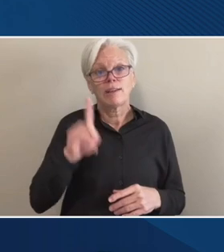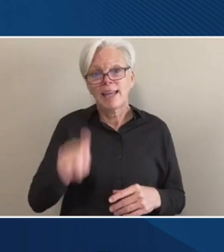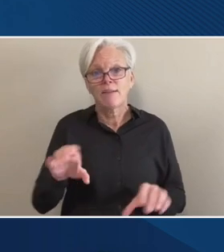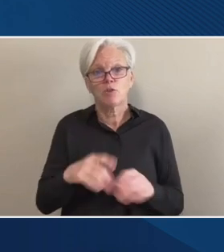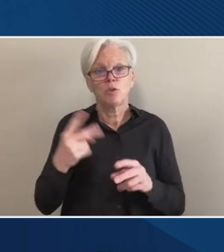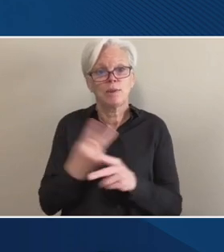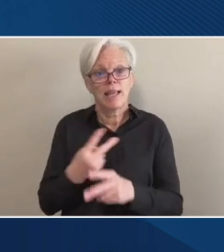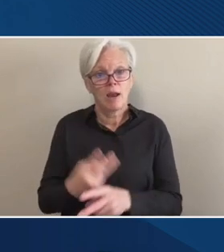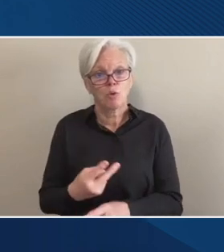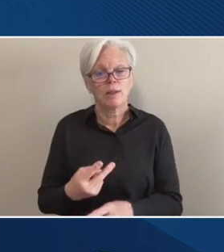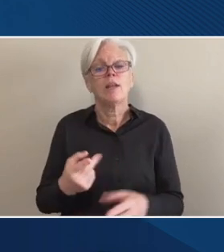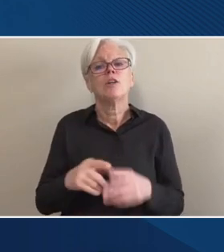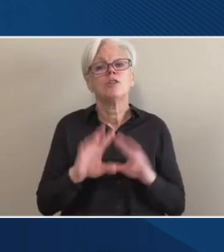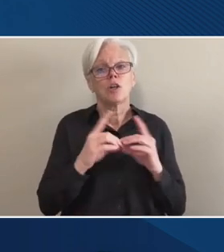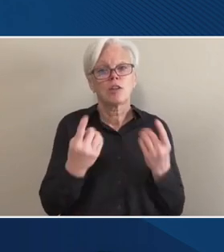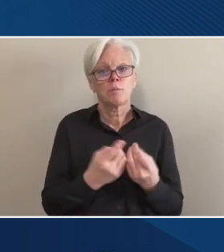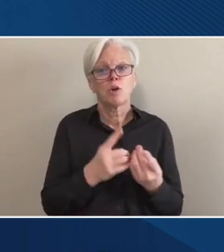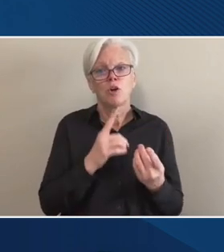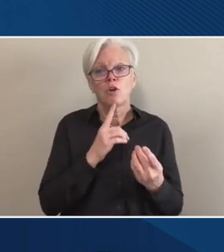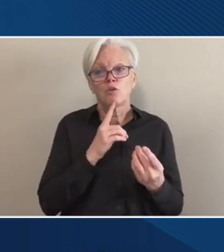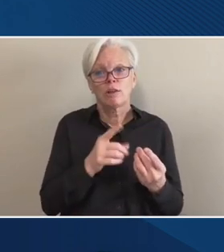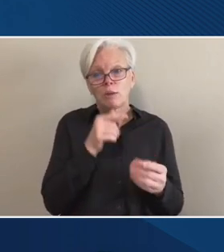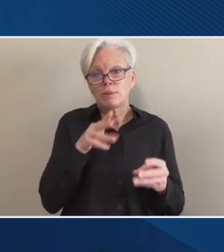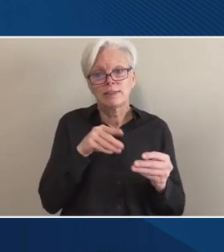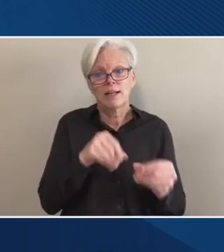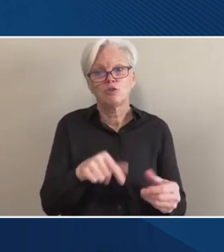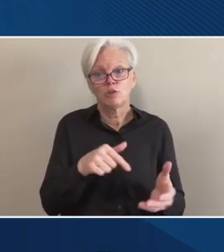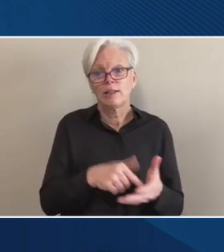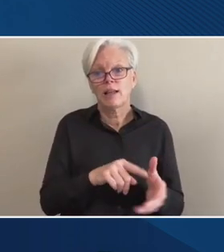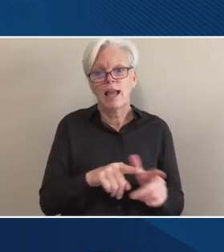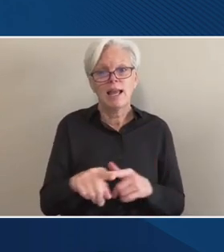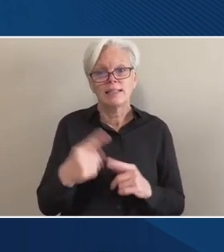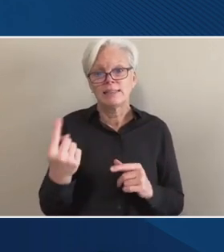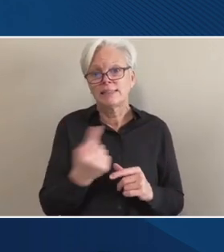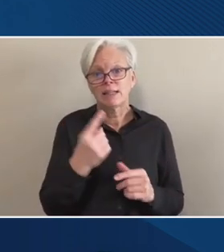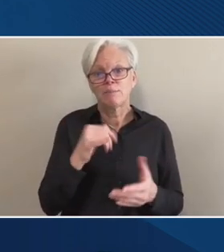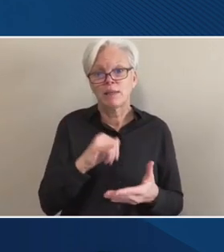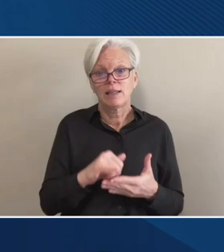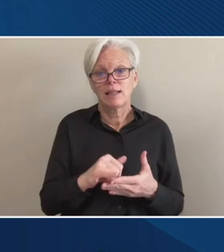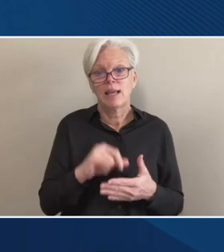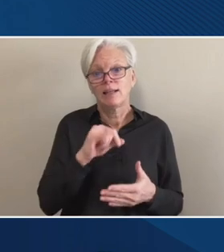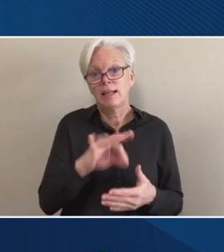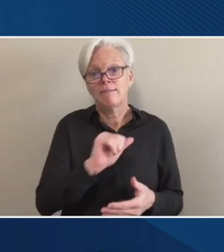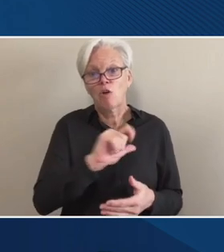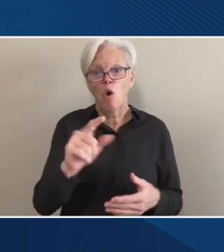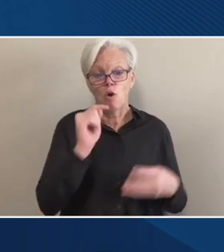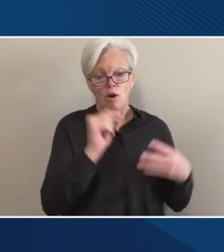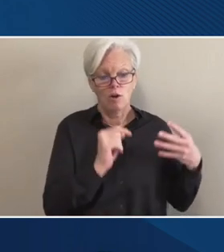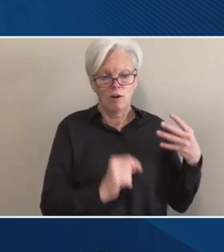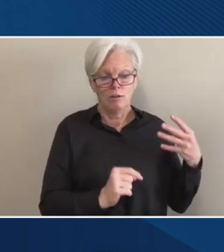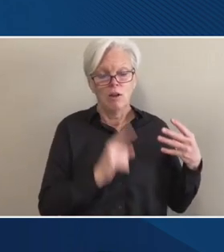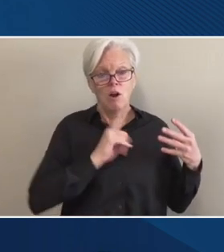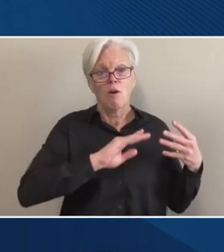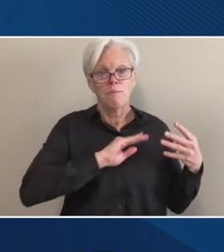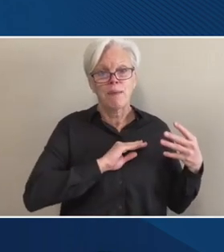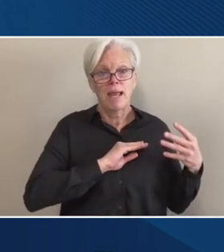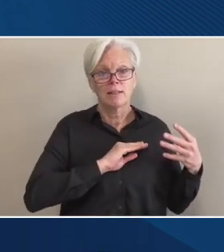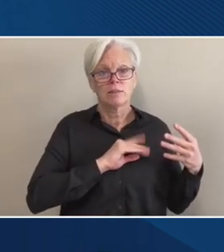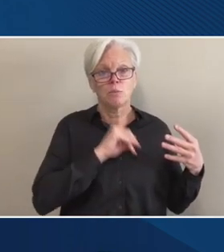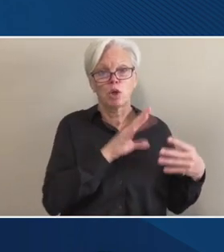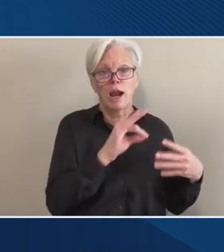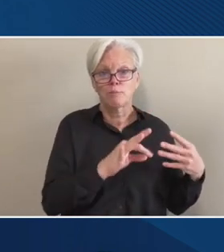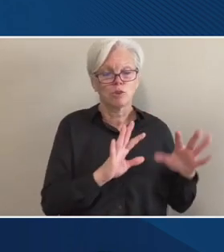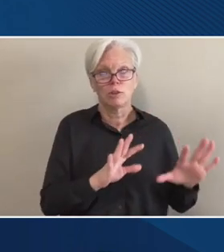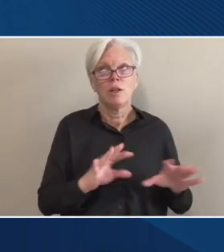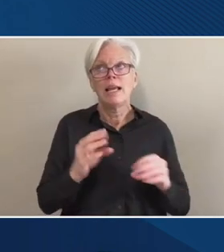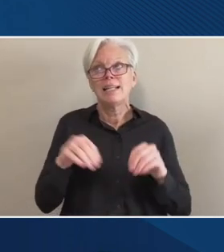So the department really wasn't treating this as, um, as something that if all these conditions were met was optional. It was more, or are,